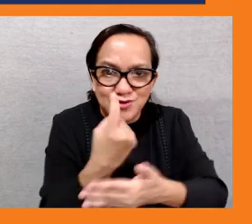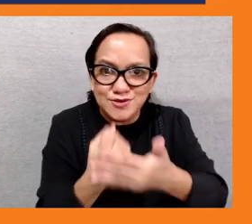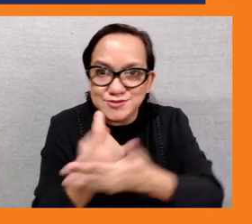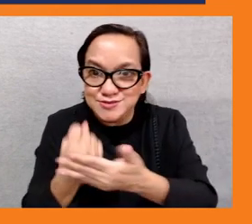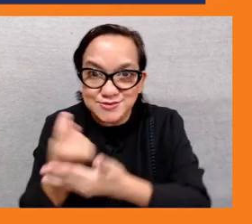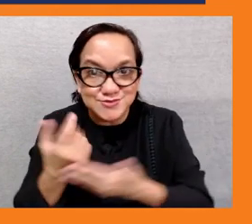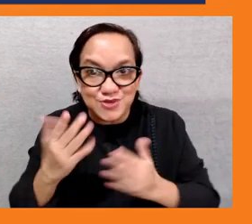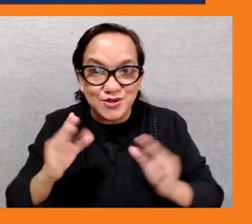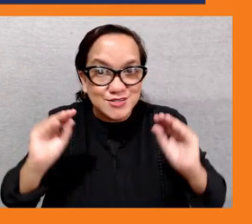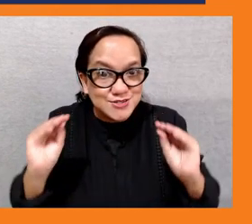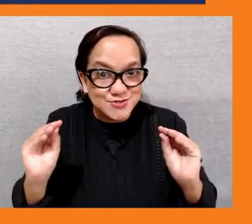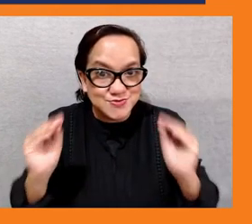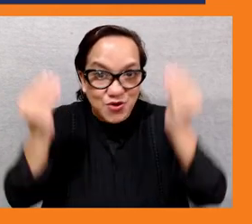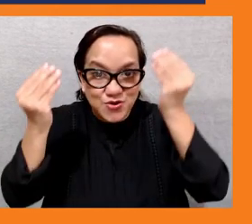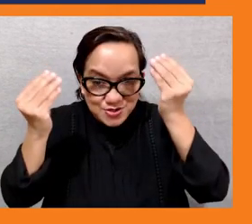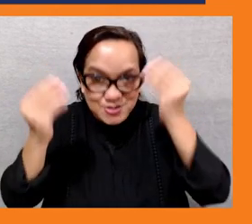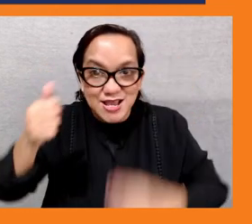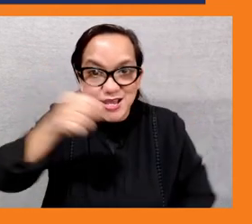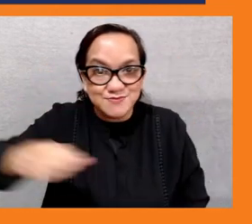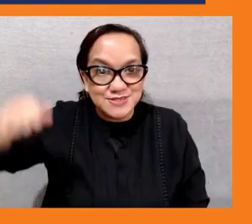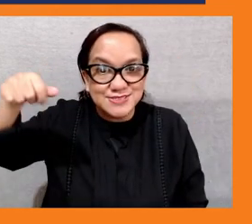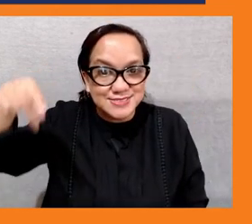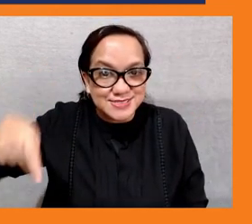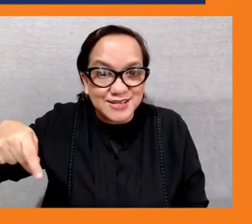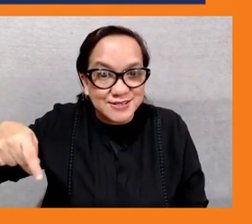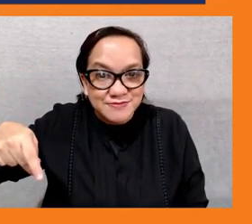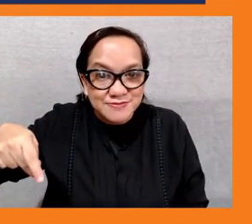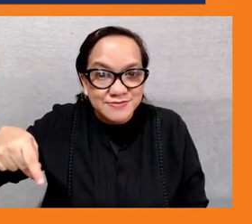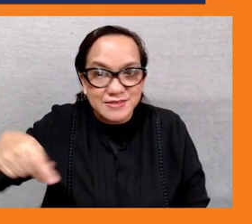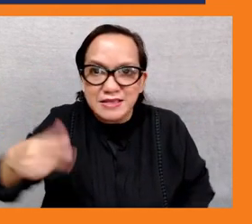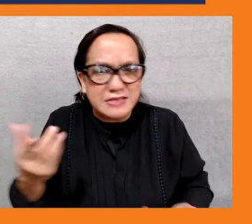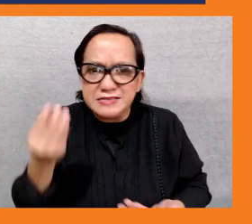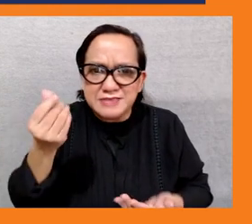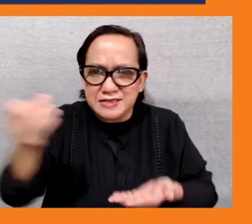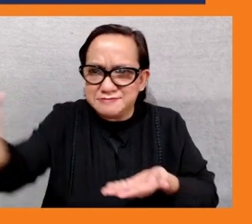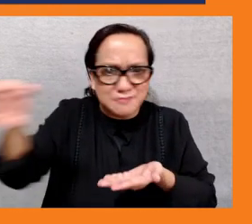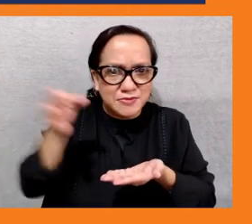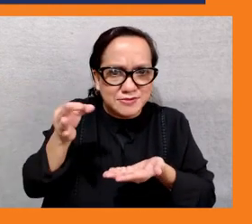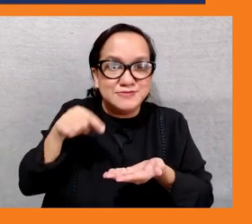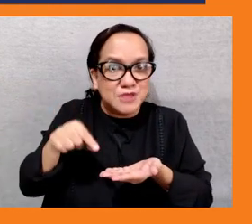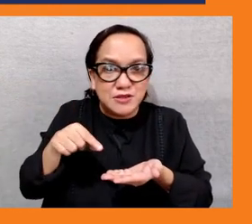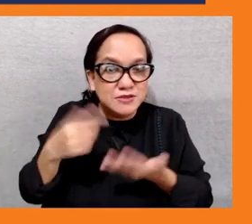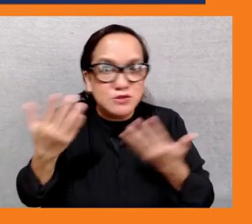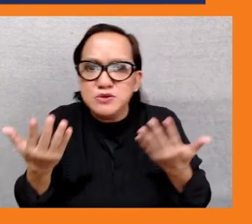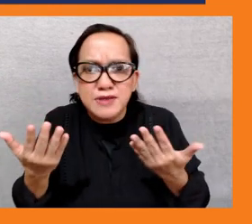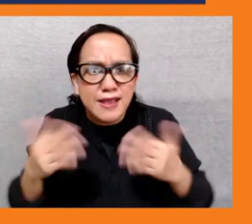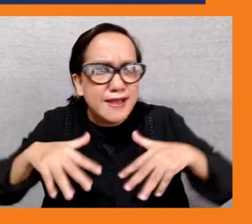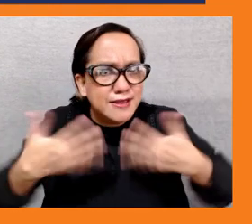in your opinion how can development actors help young people be meaningfully engaged in social dialogue